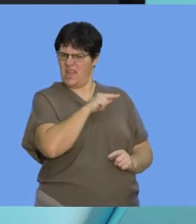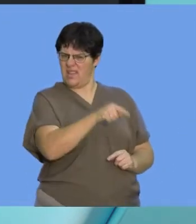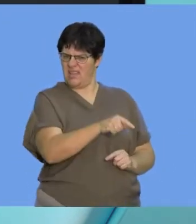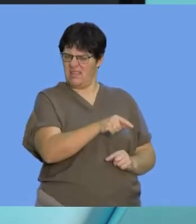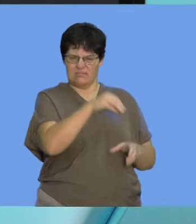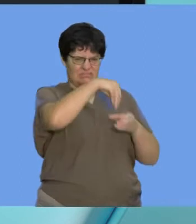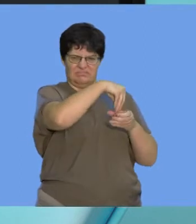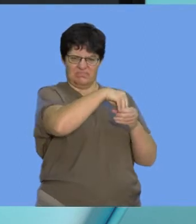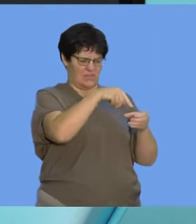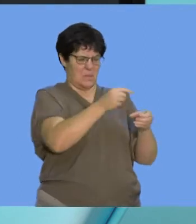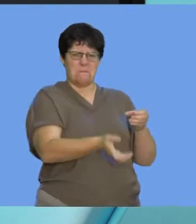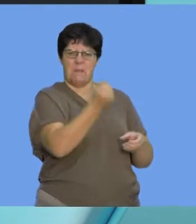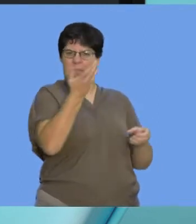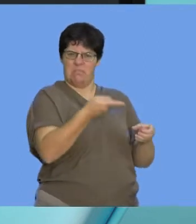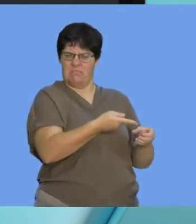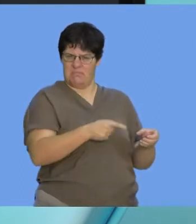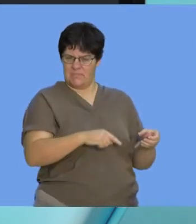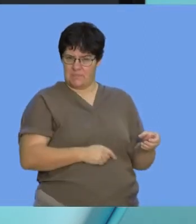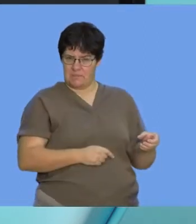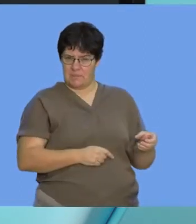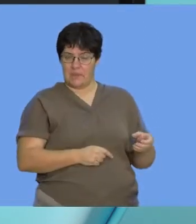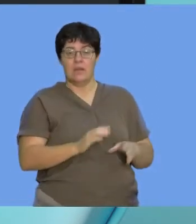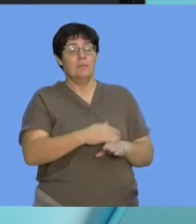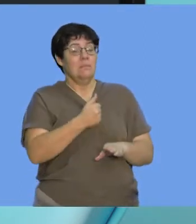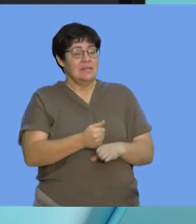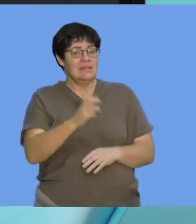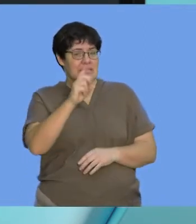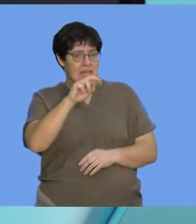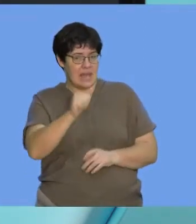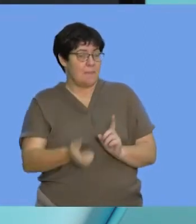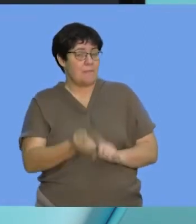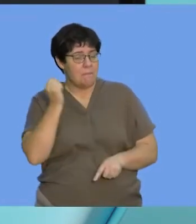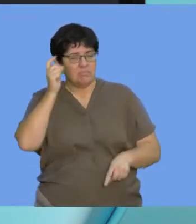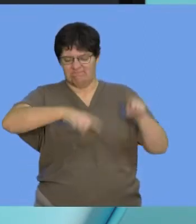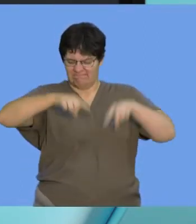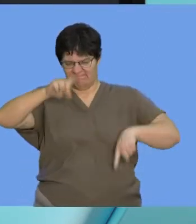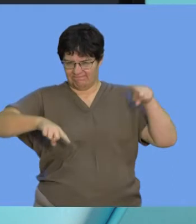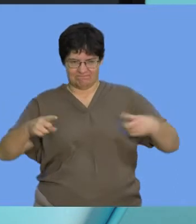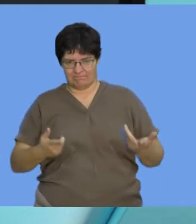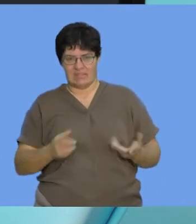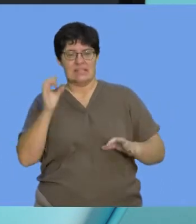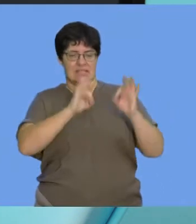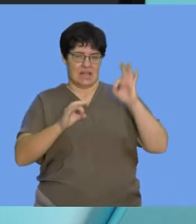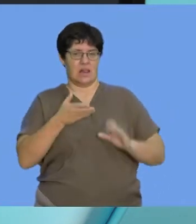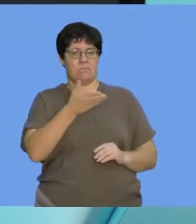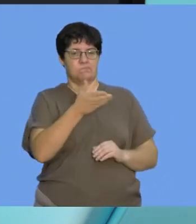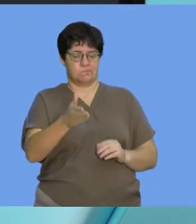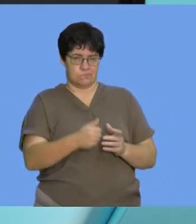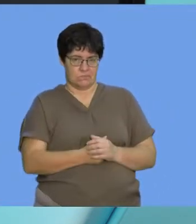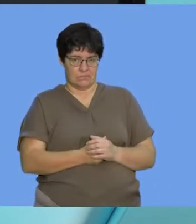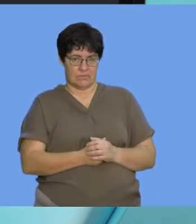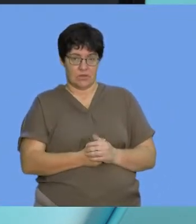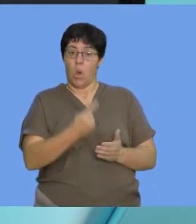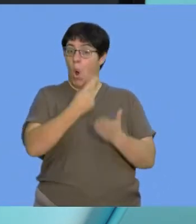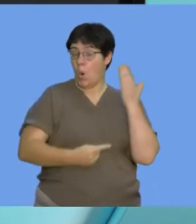its significance in the context of where it's found. Based on that, DNA can be located in various parts of the cell,